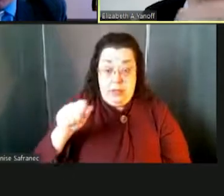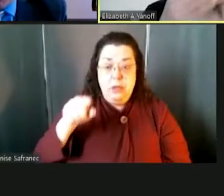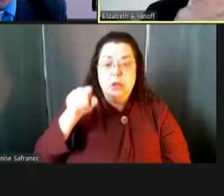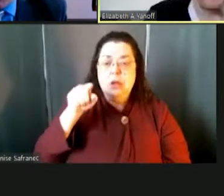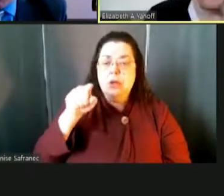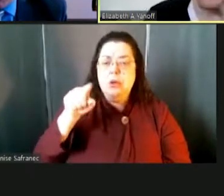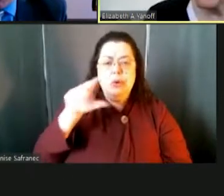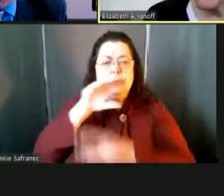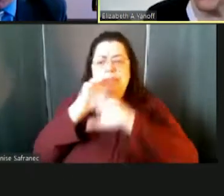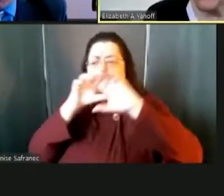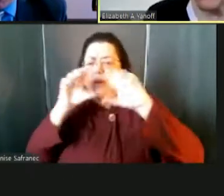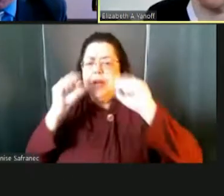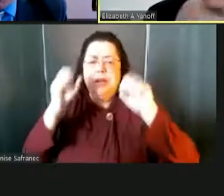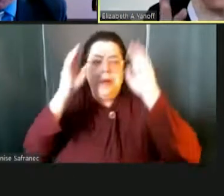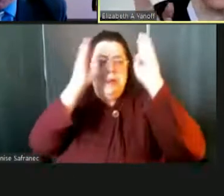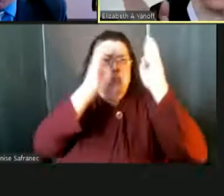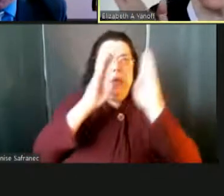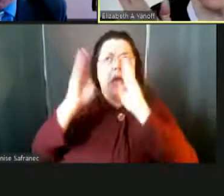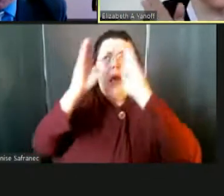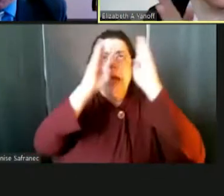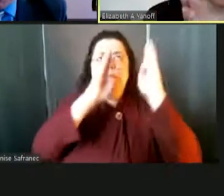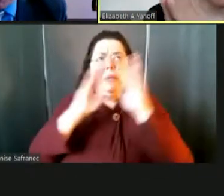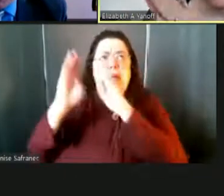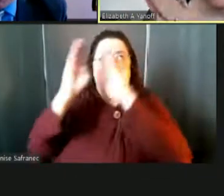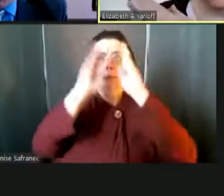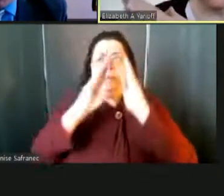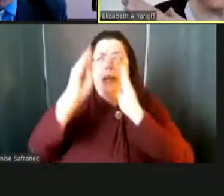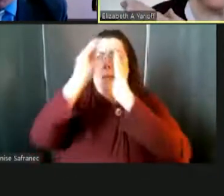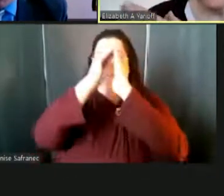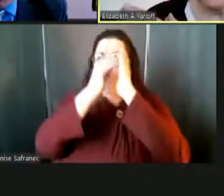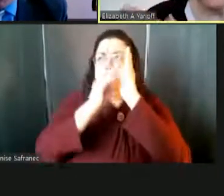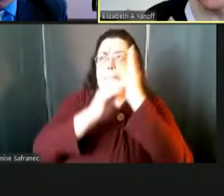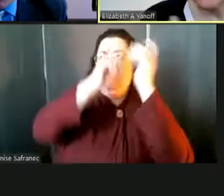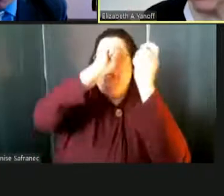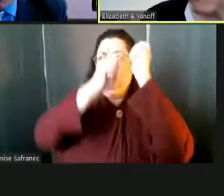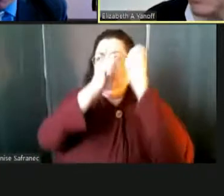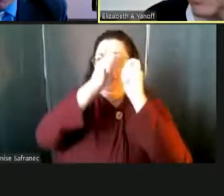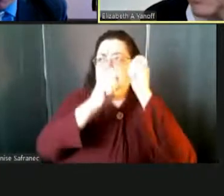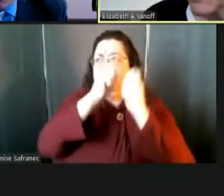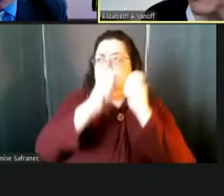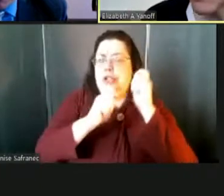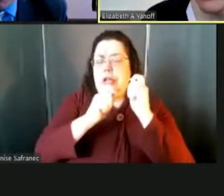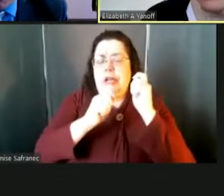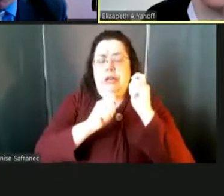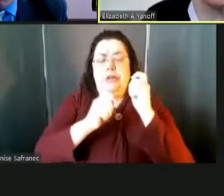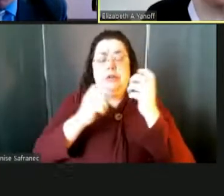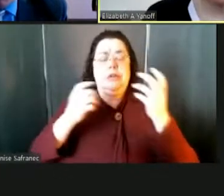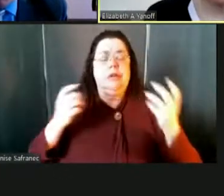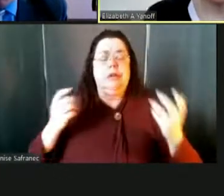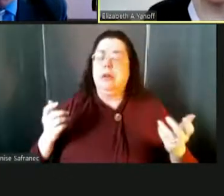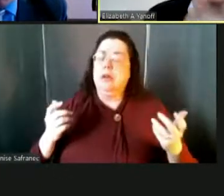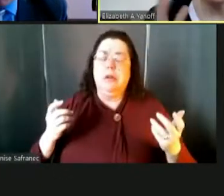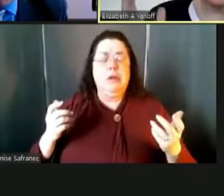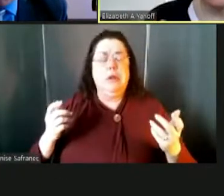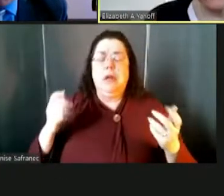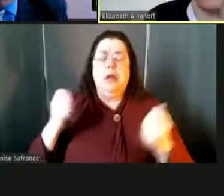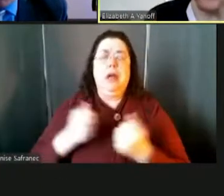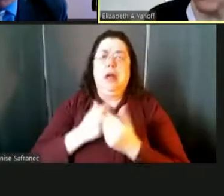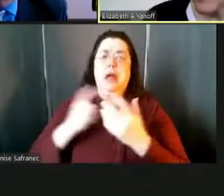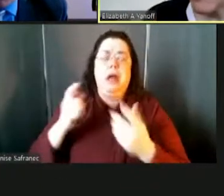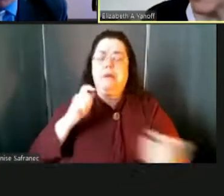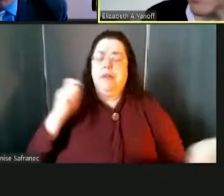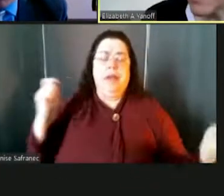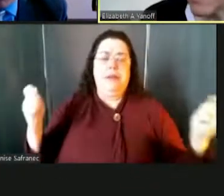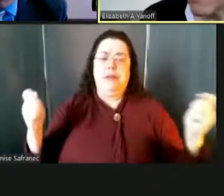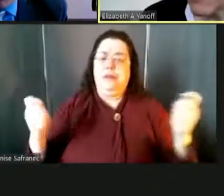you're always planning and, but the pandemic has, you know, obviously changed our ability to plan in many, many